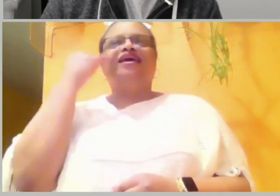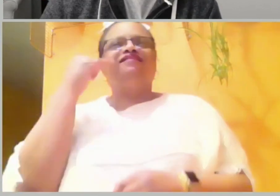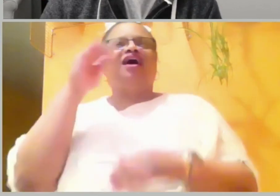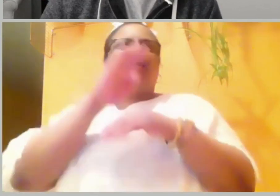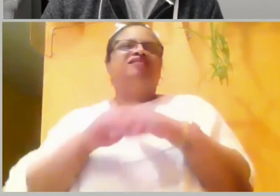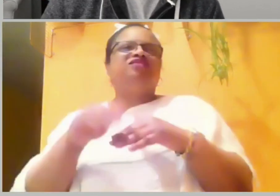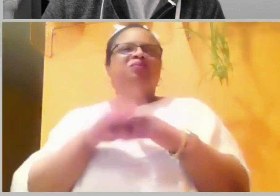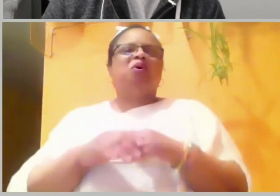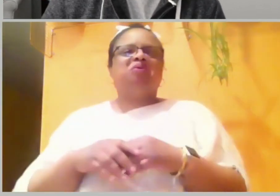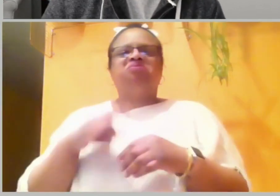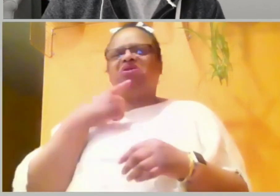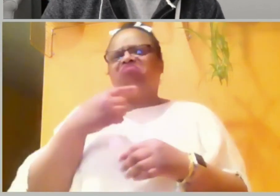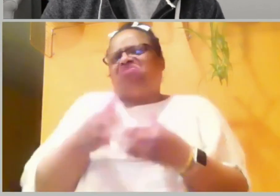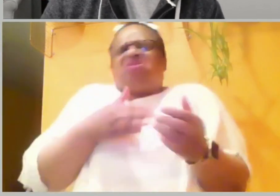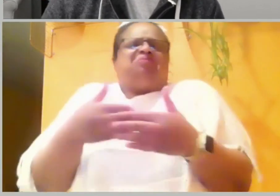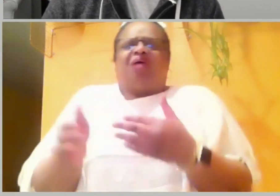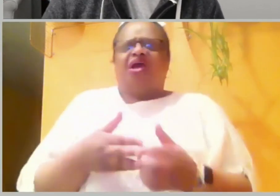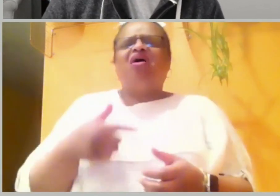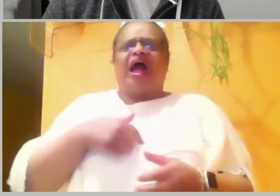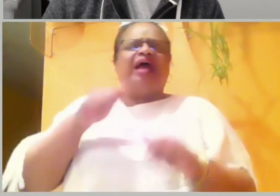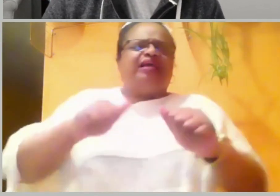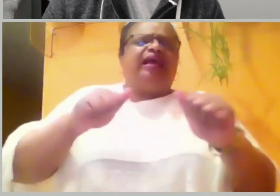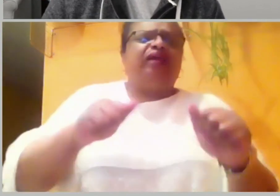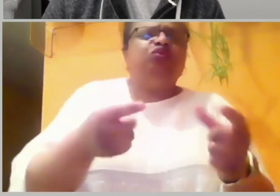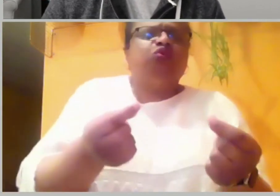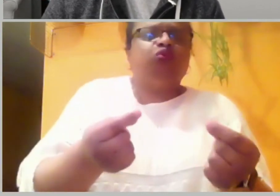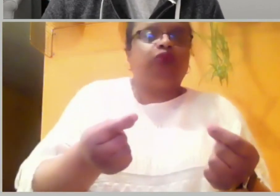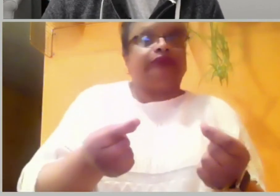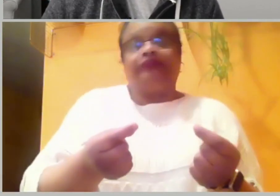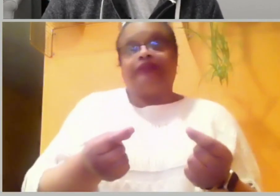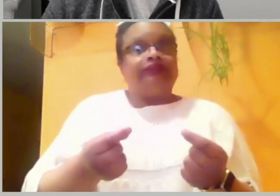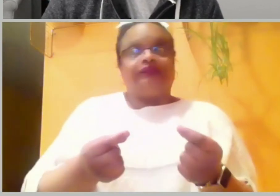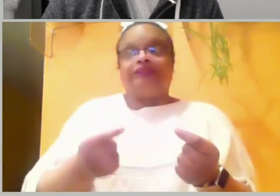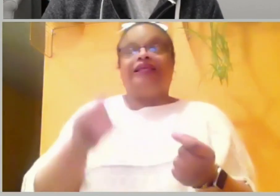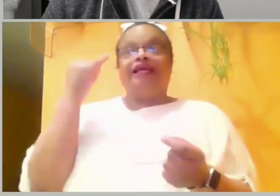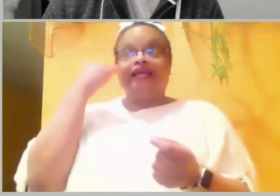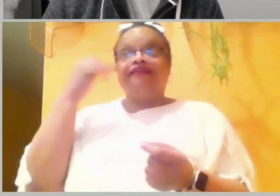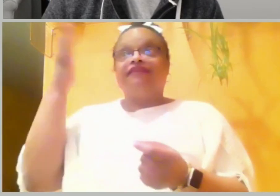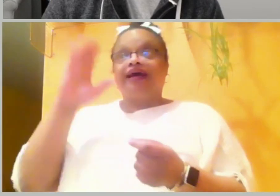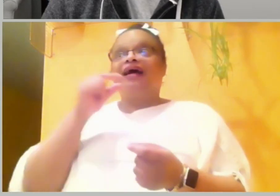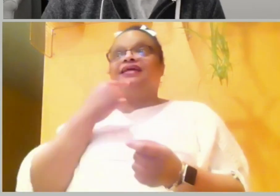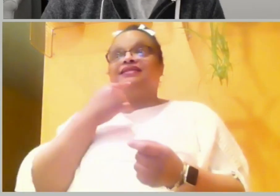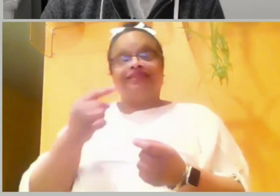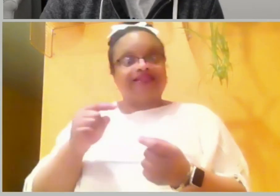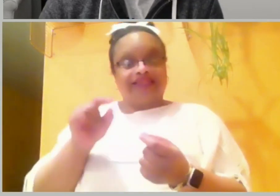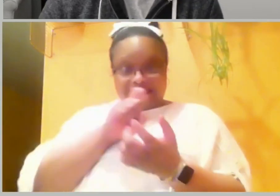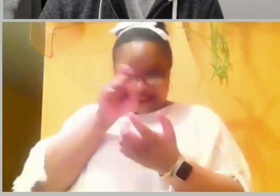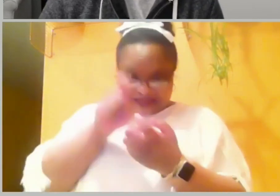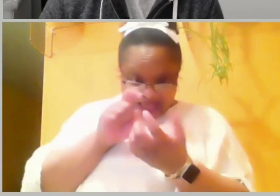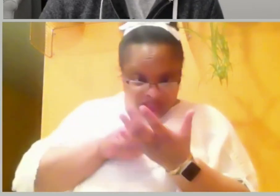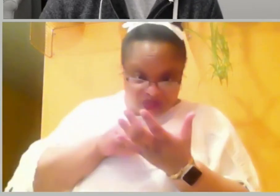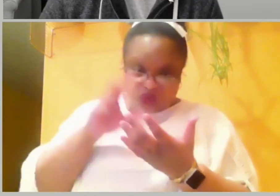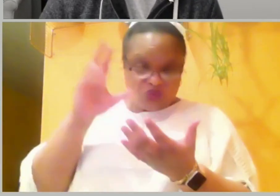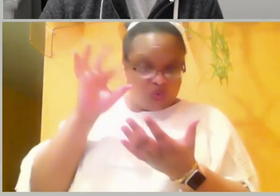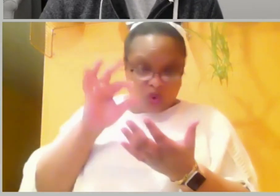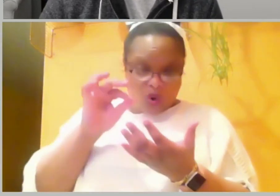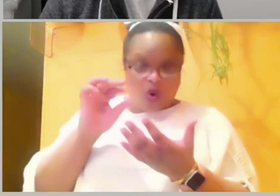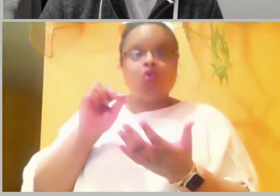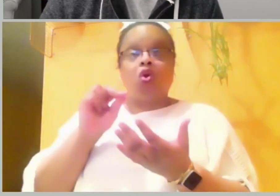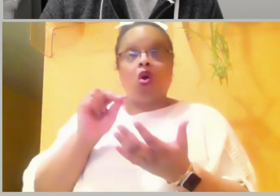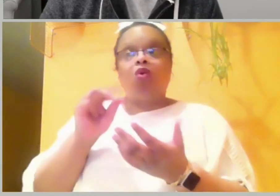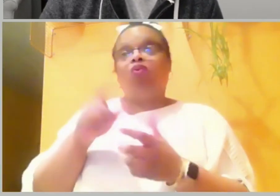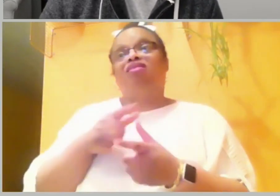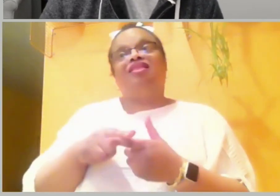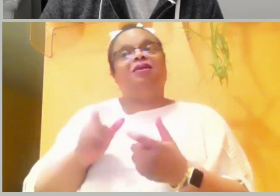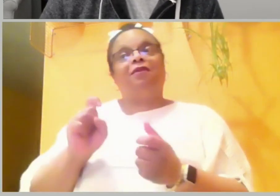He took it upon himself to play the role of God by preventing the Ark from falling, as if God wasn't able to take care of that himself.